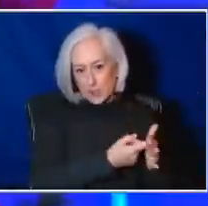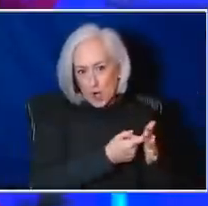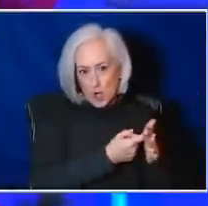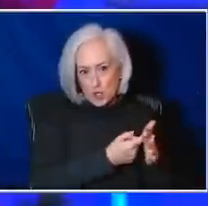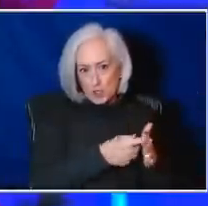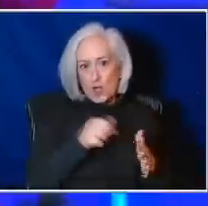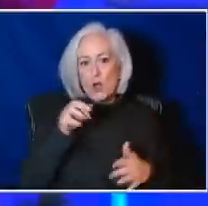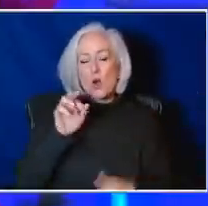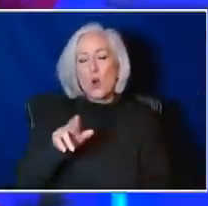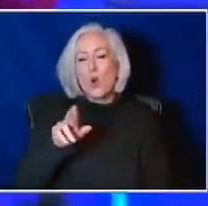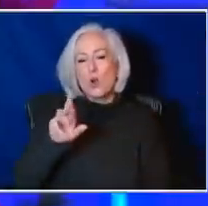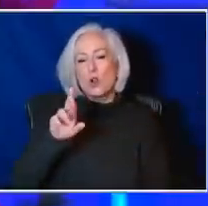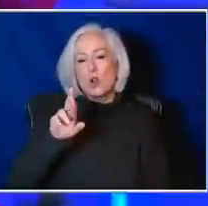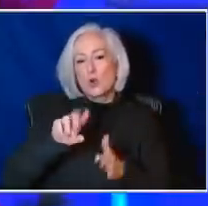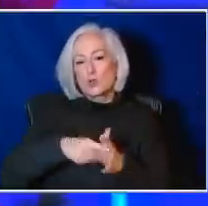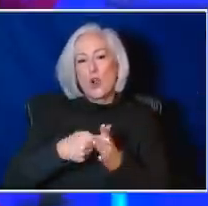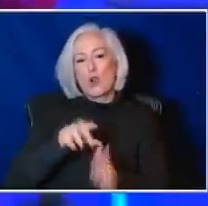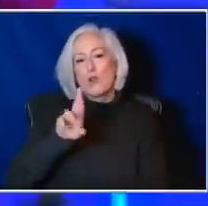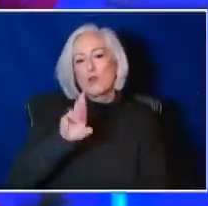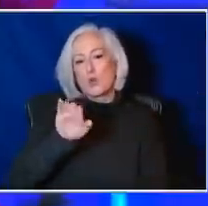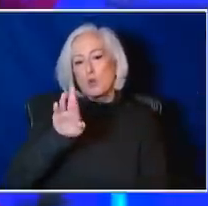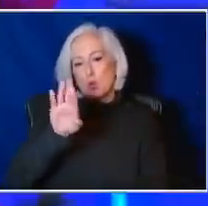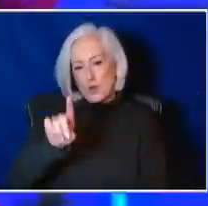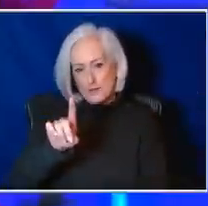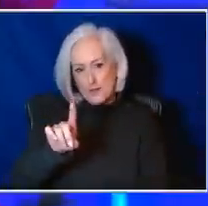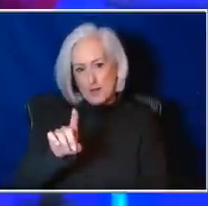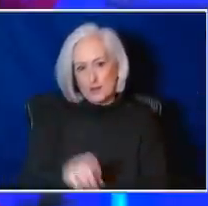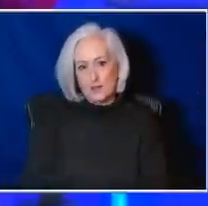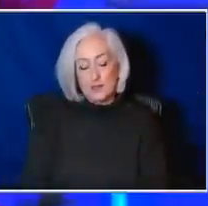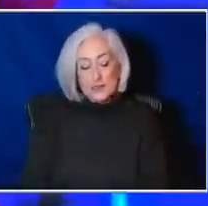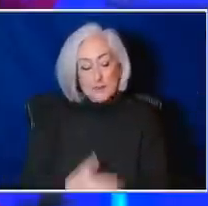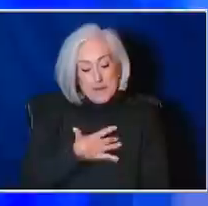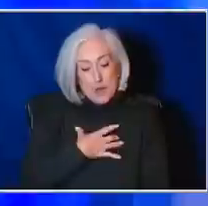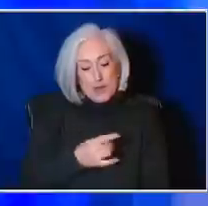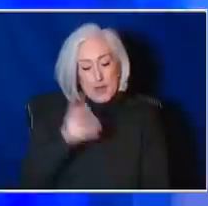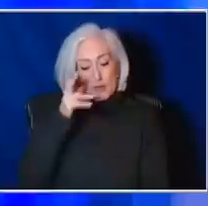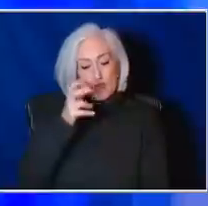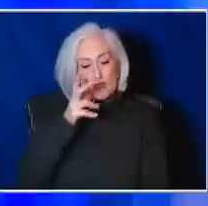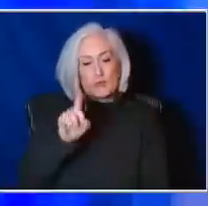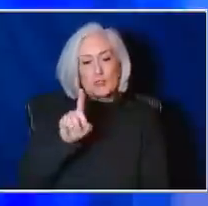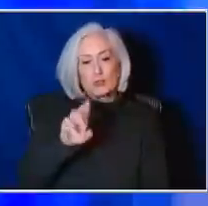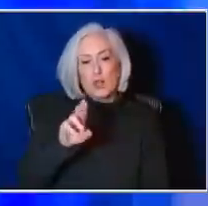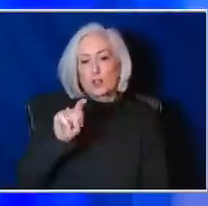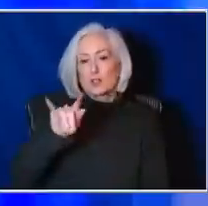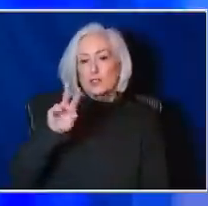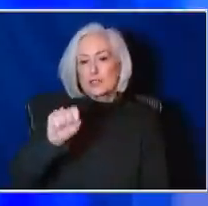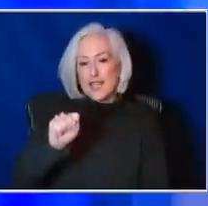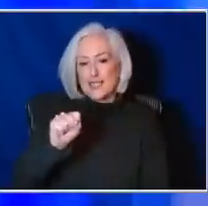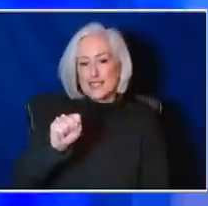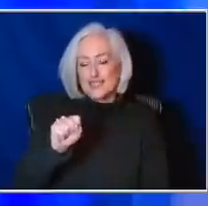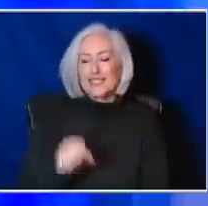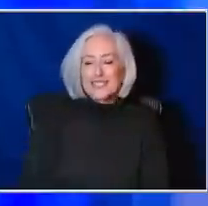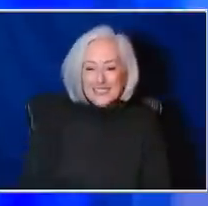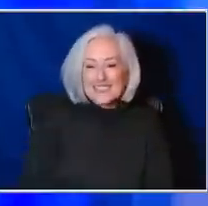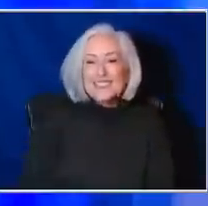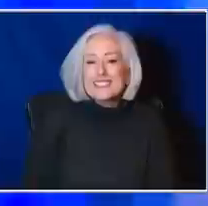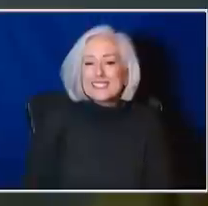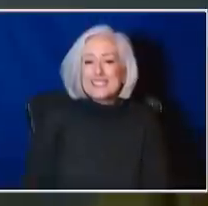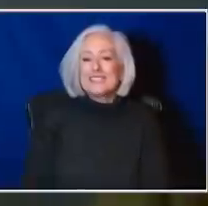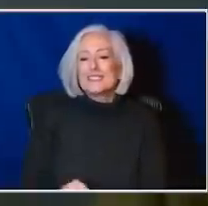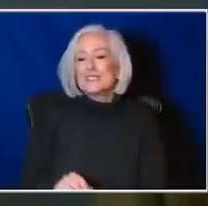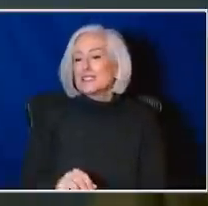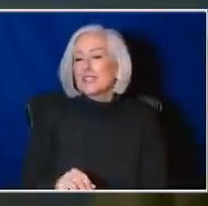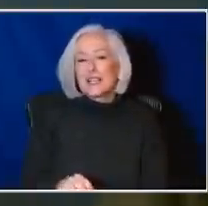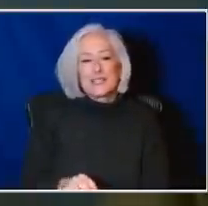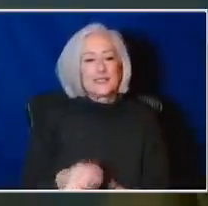I think you'd be okay to do that, but certainly like to listen to Dr. Stites and Dr. Polin. Well, just know the image just to stay positive for a while, Dr. Polin, so I'm